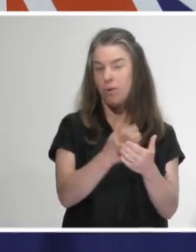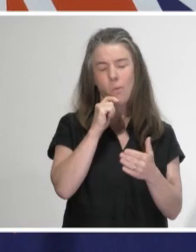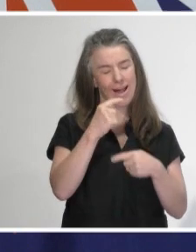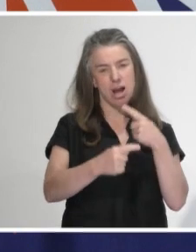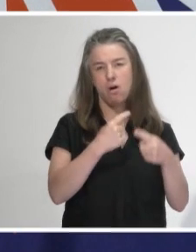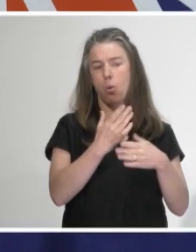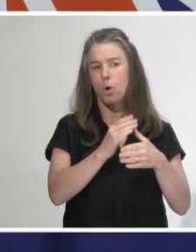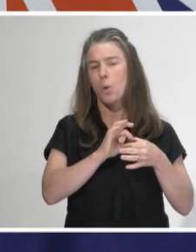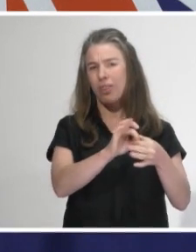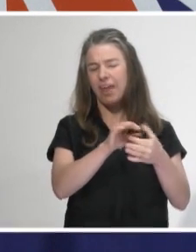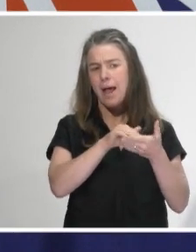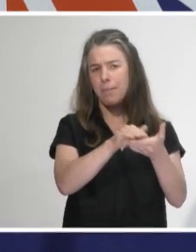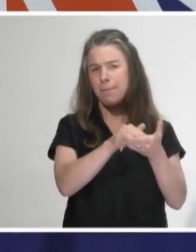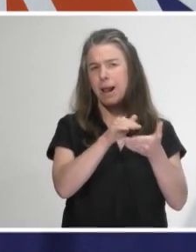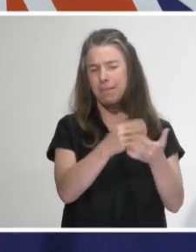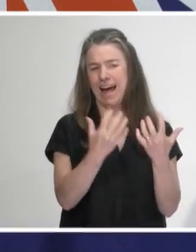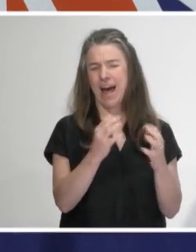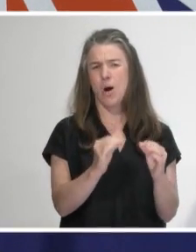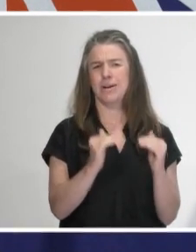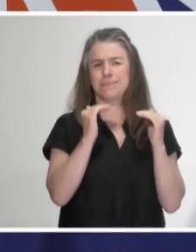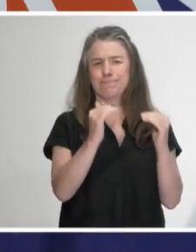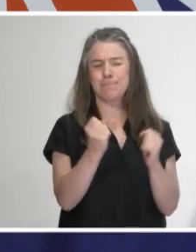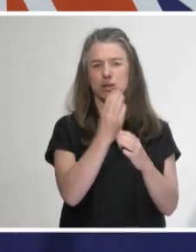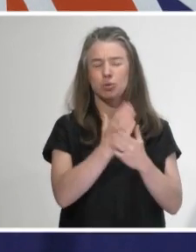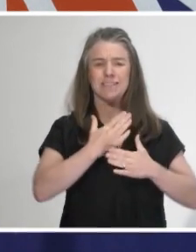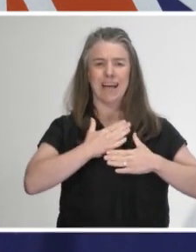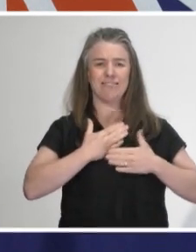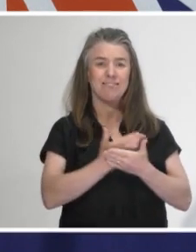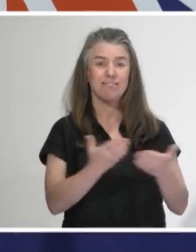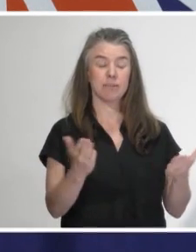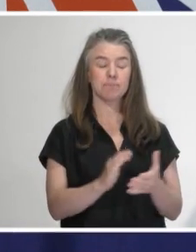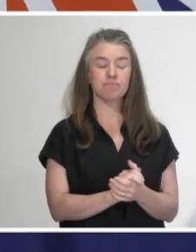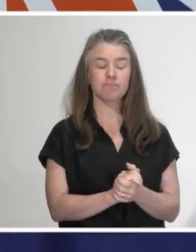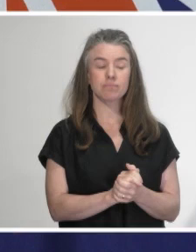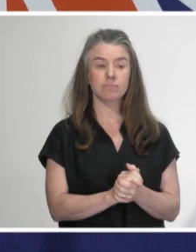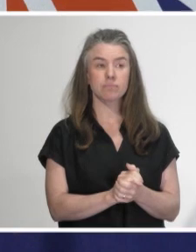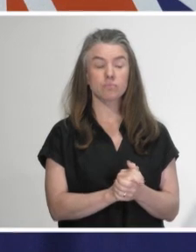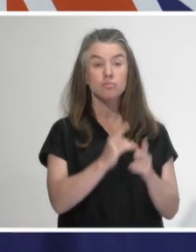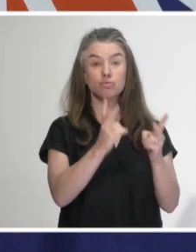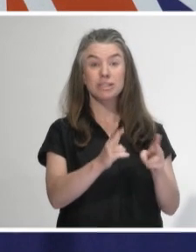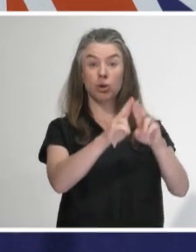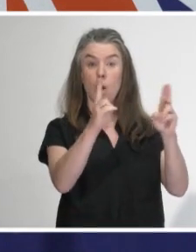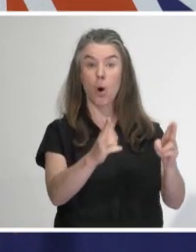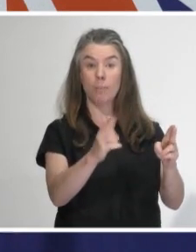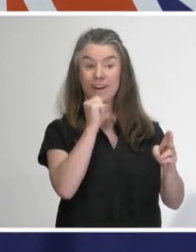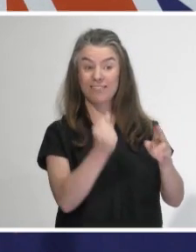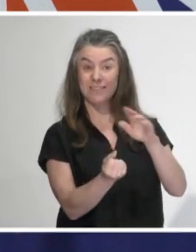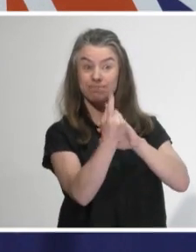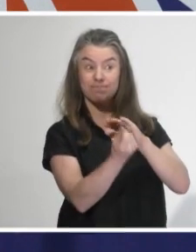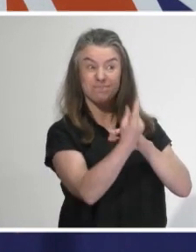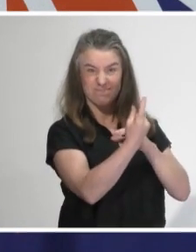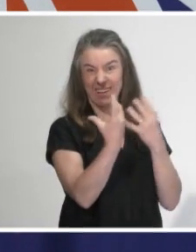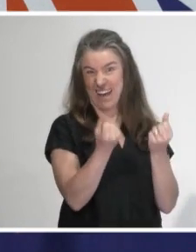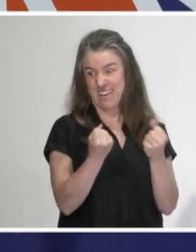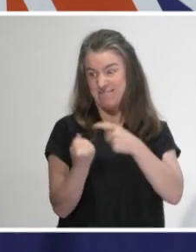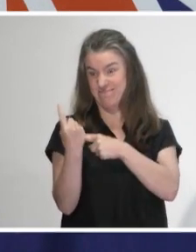to do so. What I would say though is that in that setting, if we do get cases, as we have in a number of